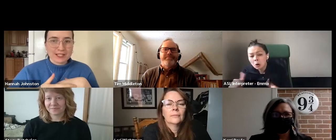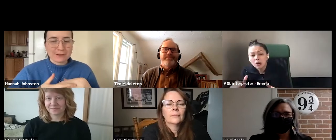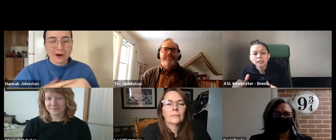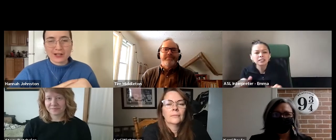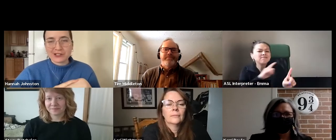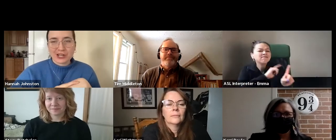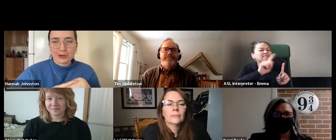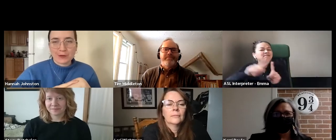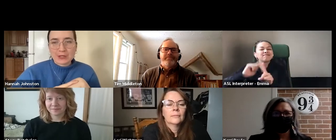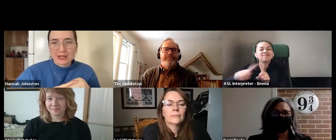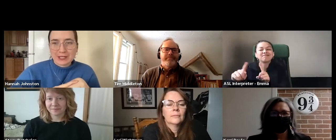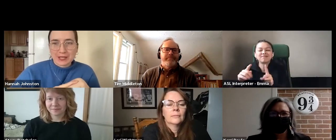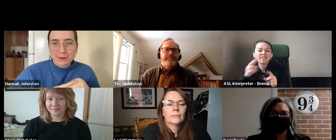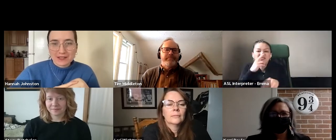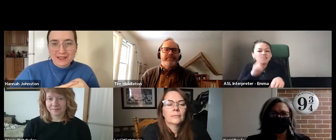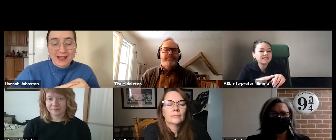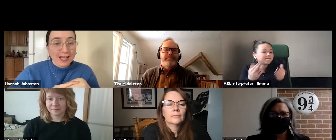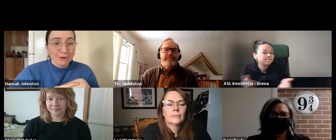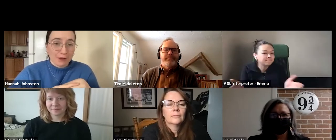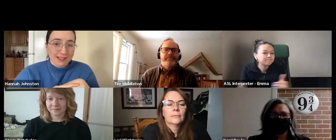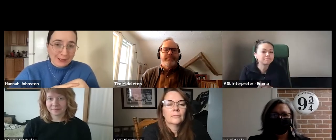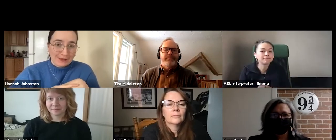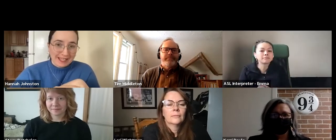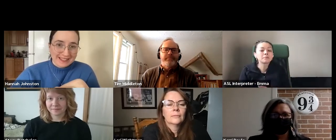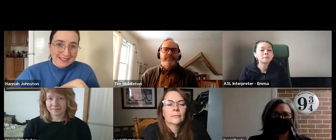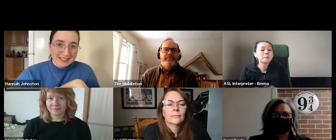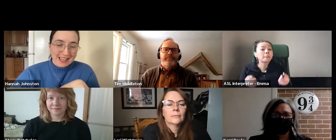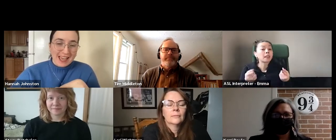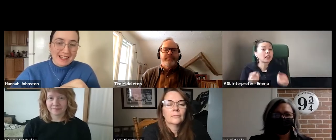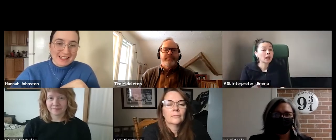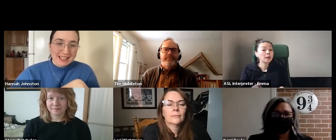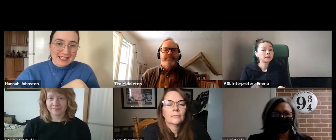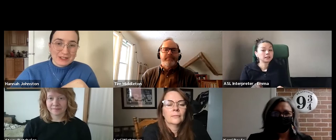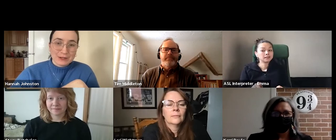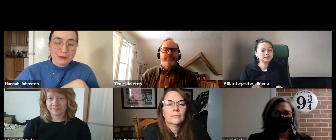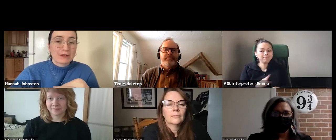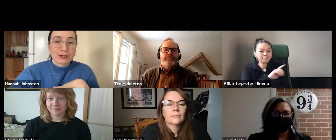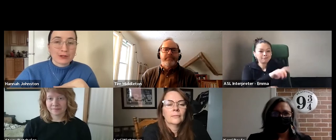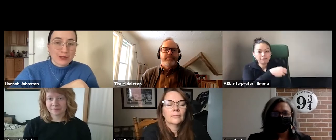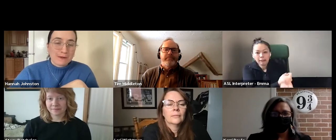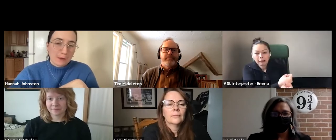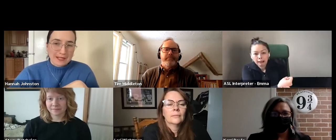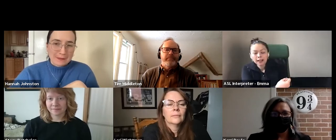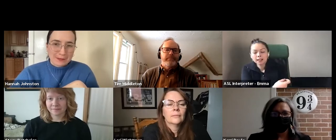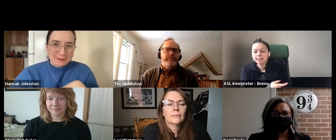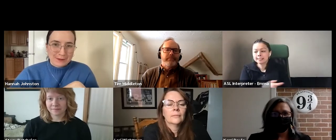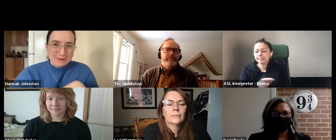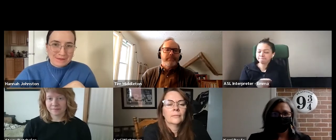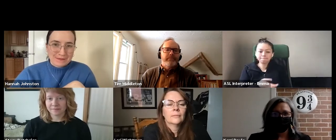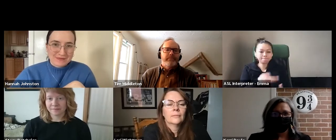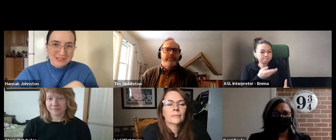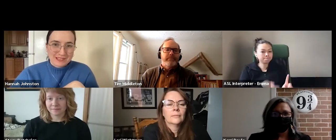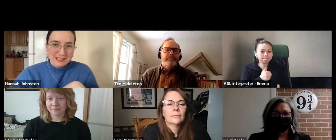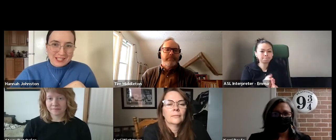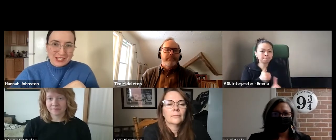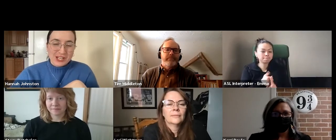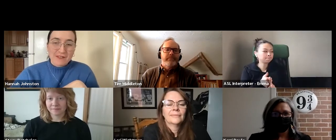pandemic crisis of heart in January 2021, in the height of lockdown land, and decided to live her dream of opening a bookstore.